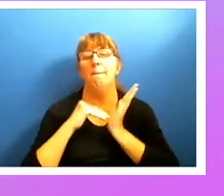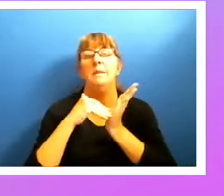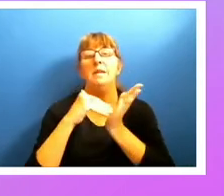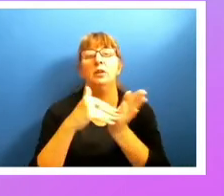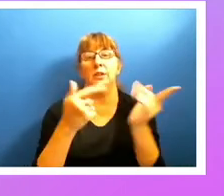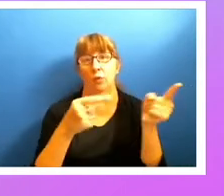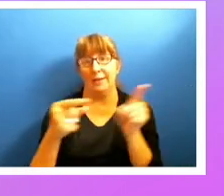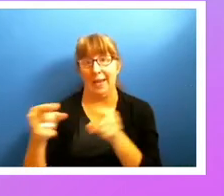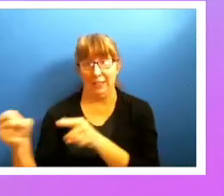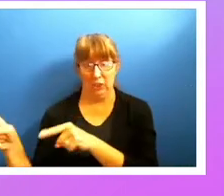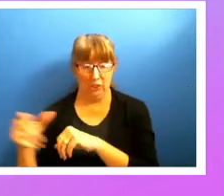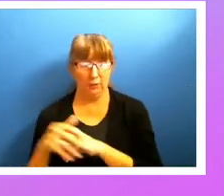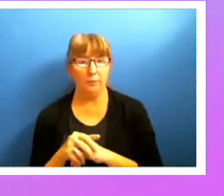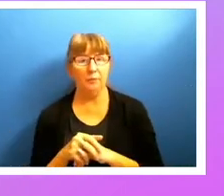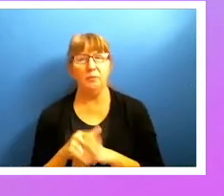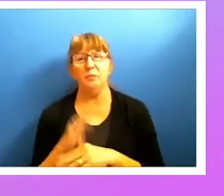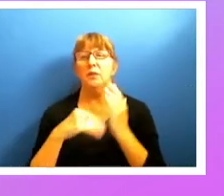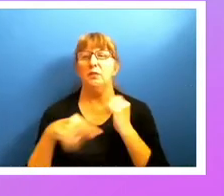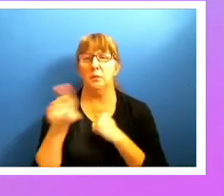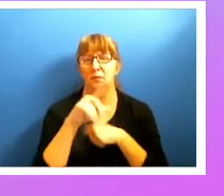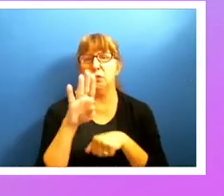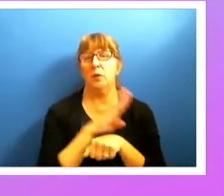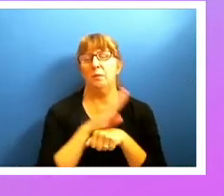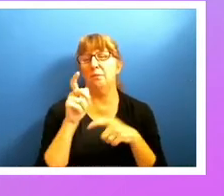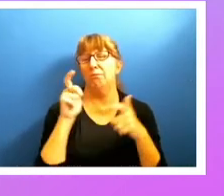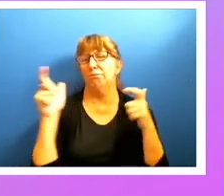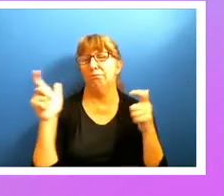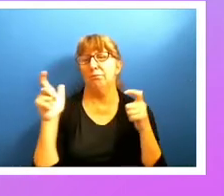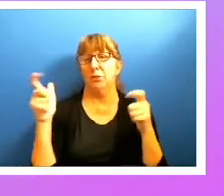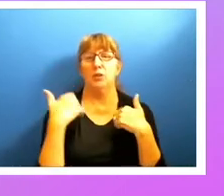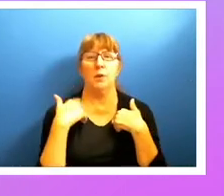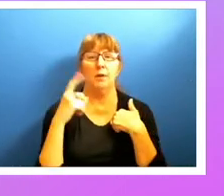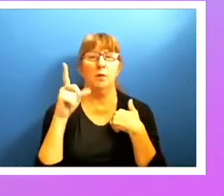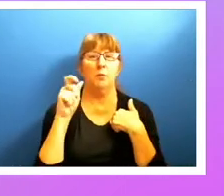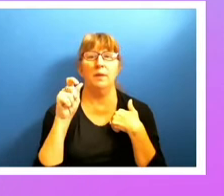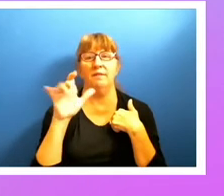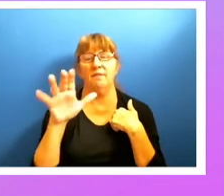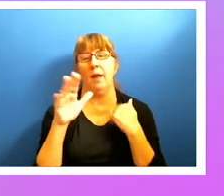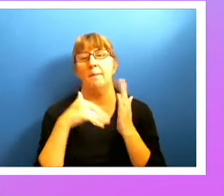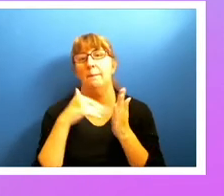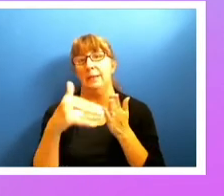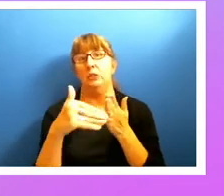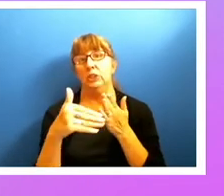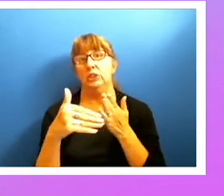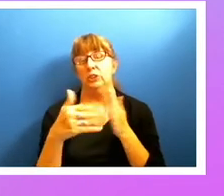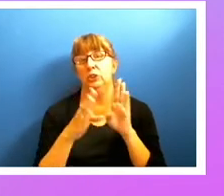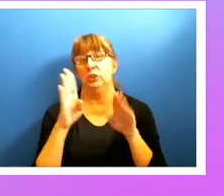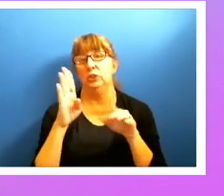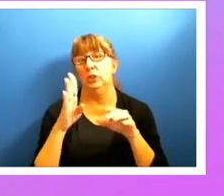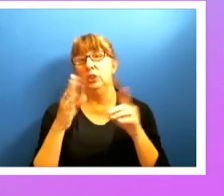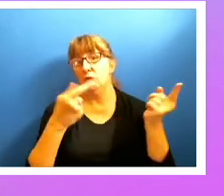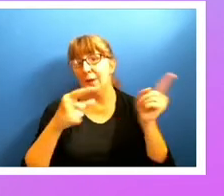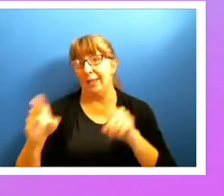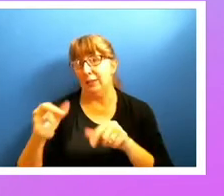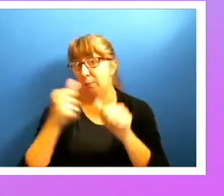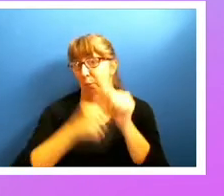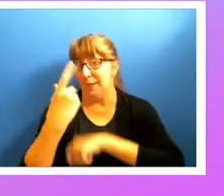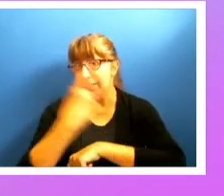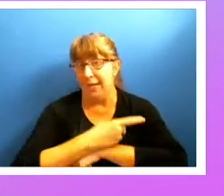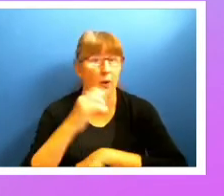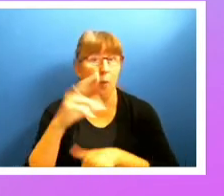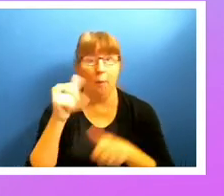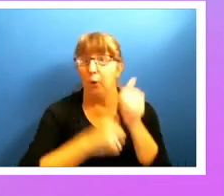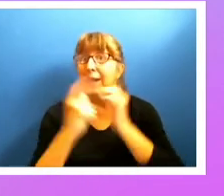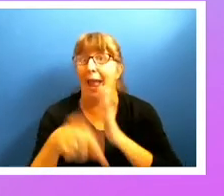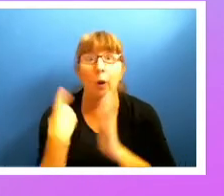which some of you, your companies are large enough, you probably have 1.5 million transactions per day, or 1.5 million transactions per hour.